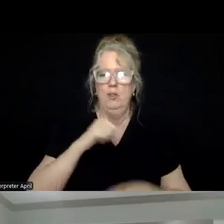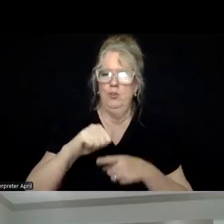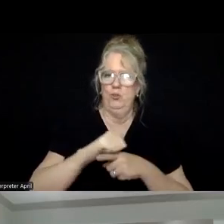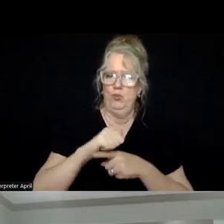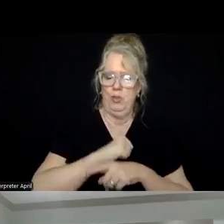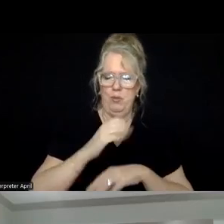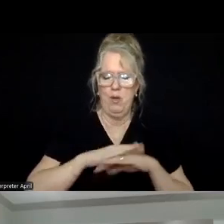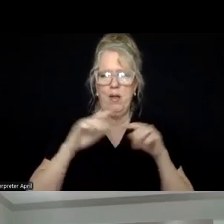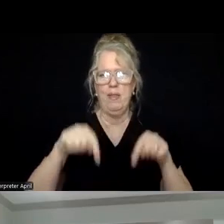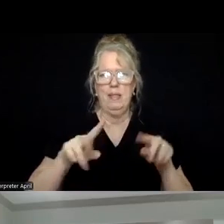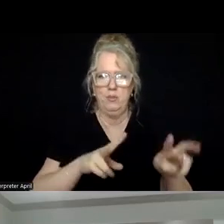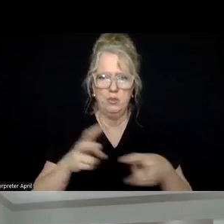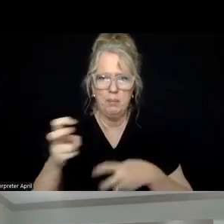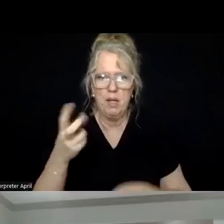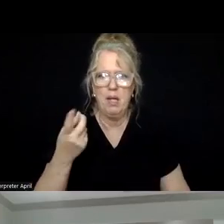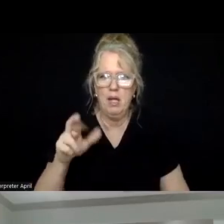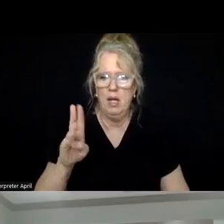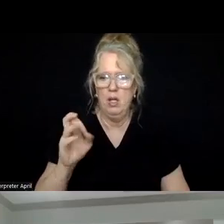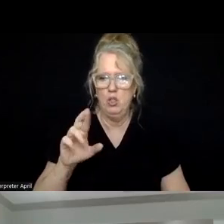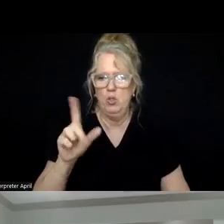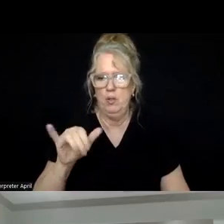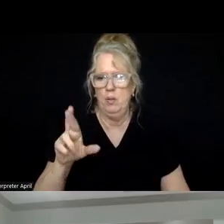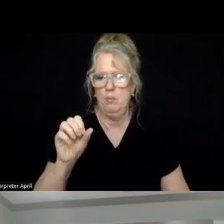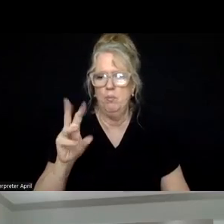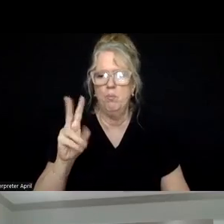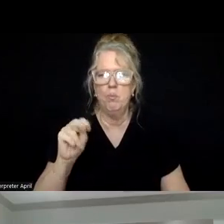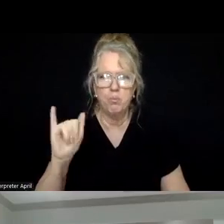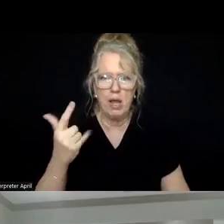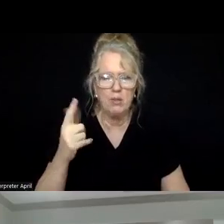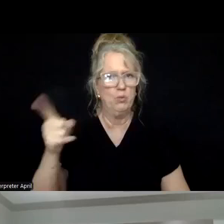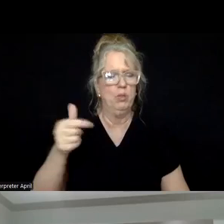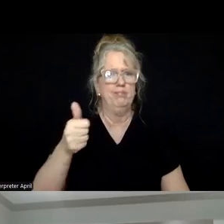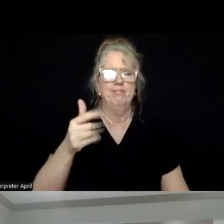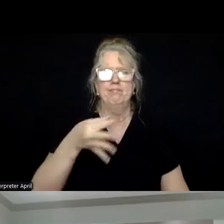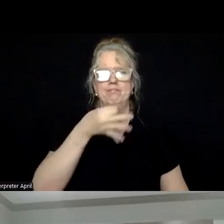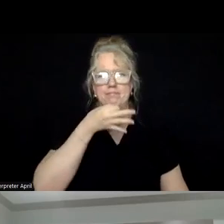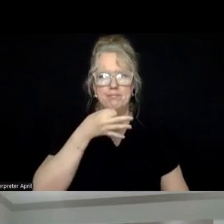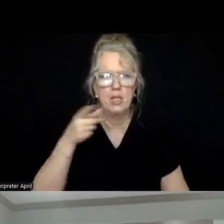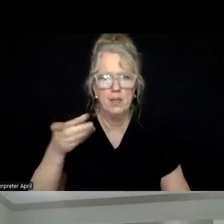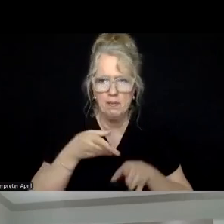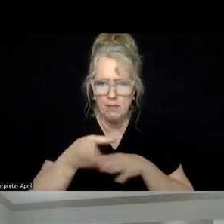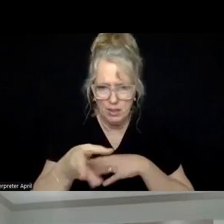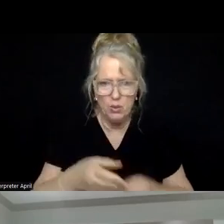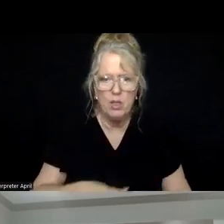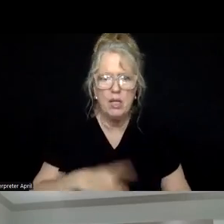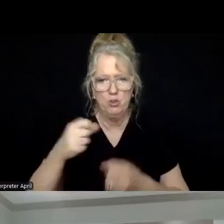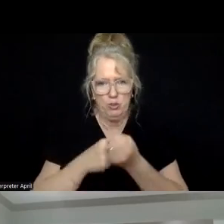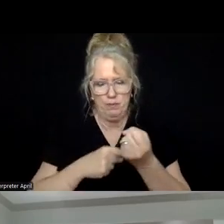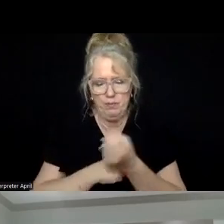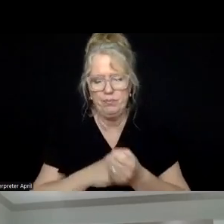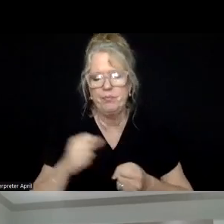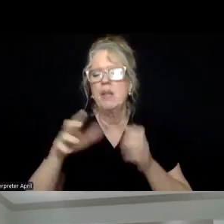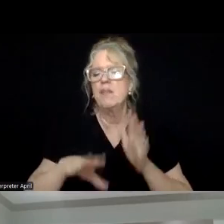this topic. Her name is Dr. Beverly Browning and she is truly an expert in this field. She is the founder and director